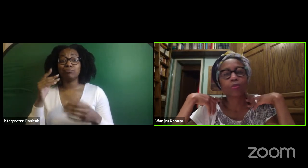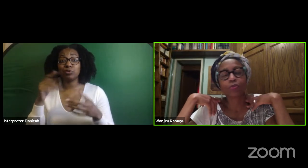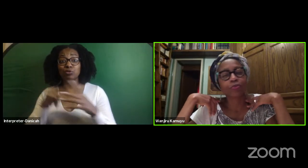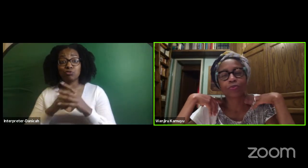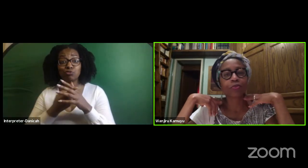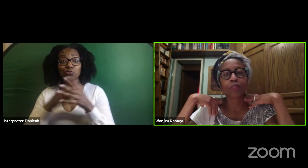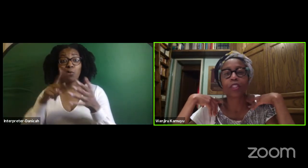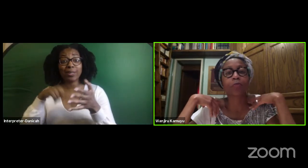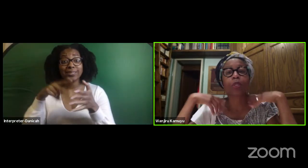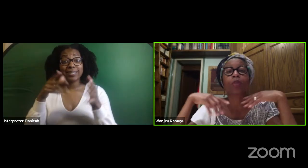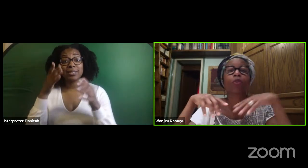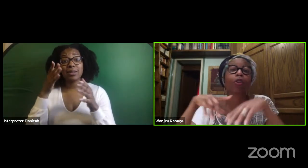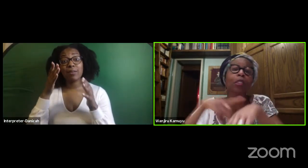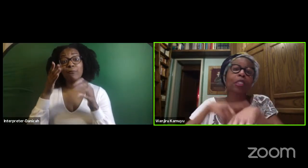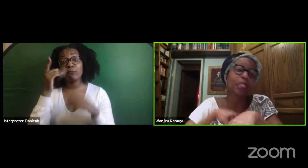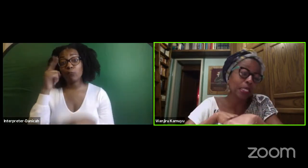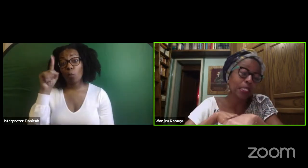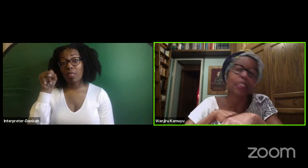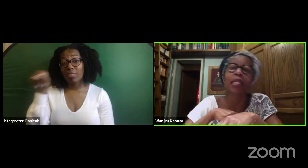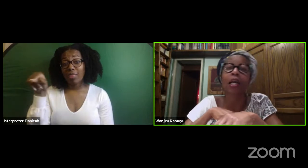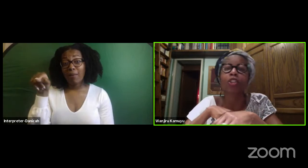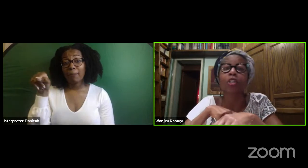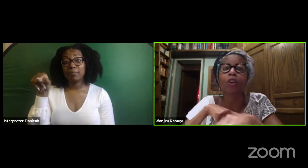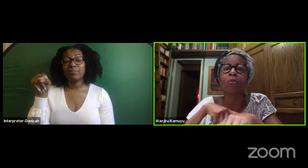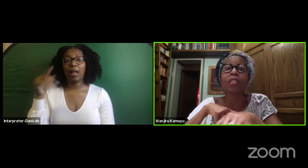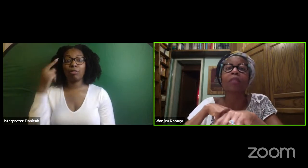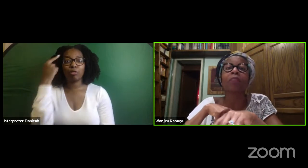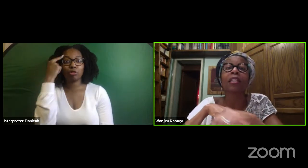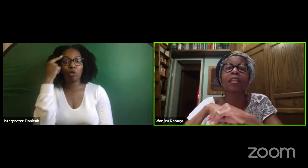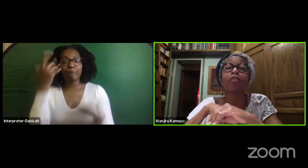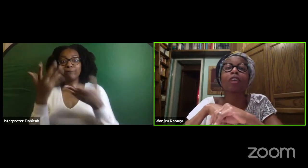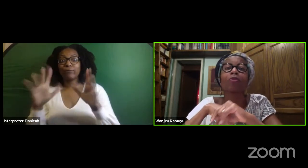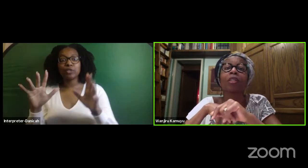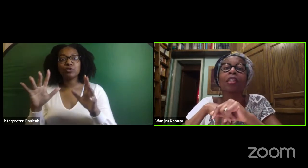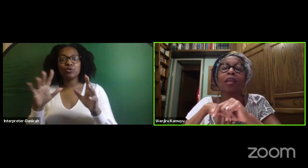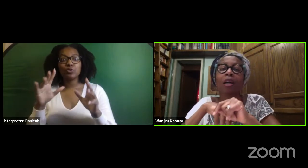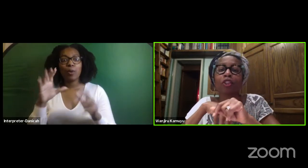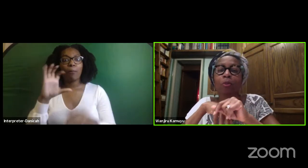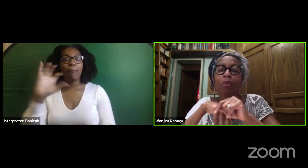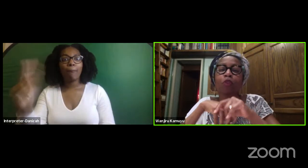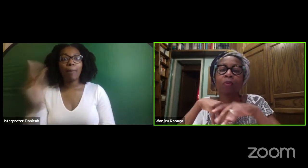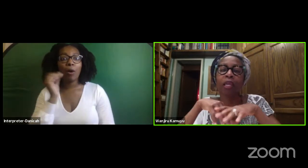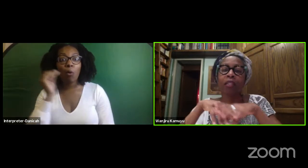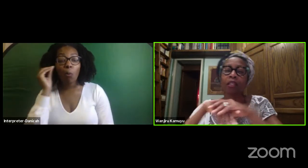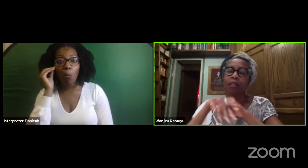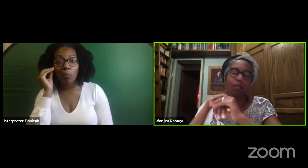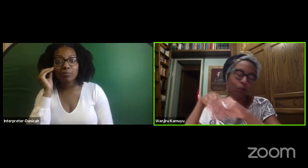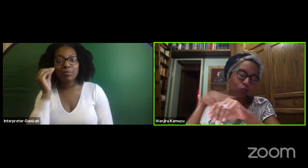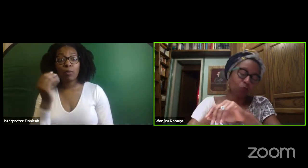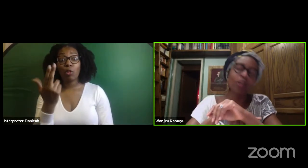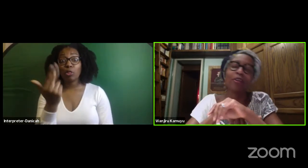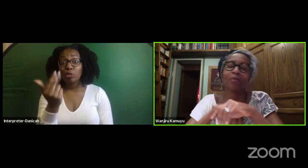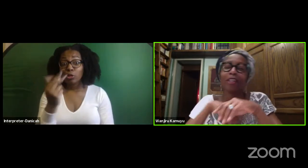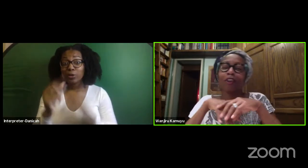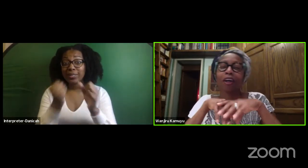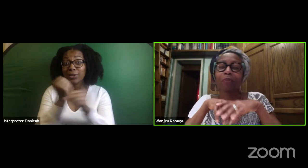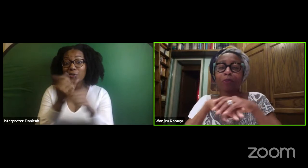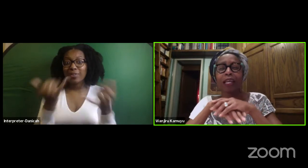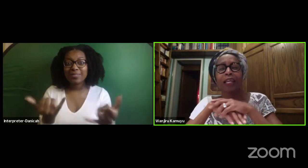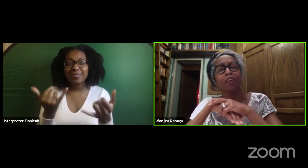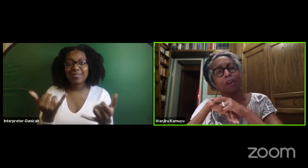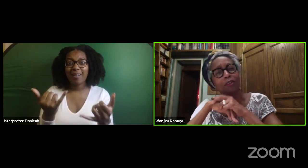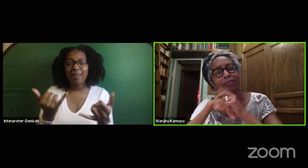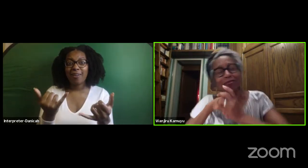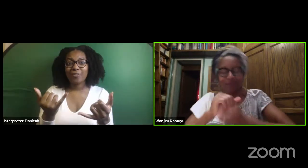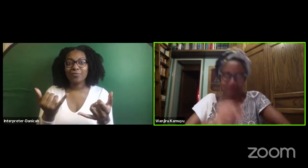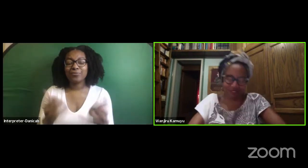No, it's been 13 years that Asha Thomas and myself have been here. Asha Thomas from Ailey. We've been, we look up and